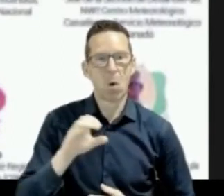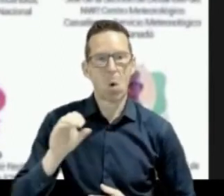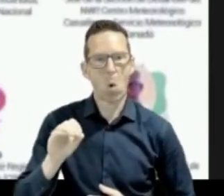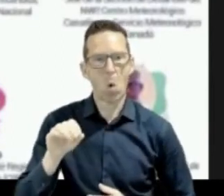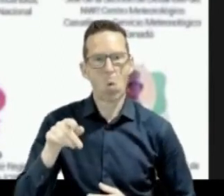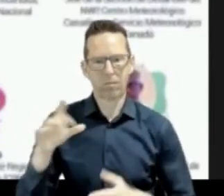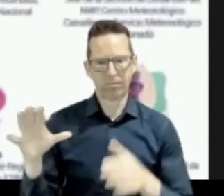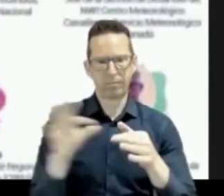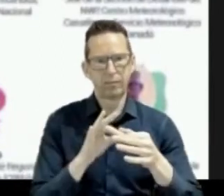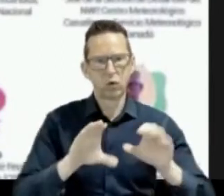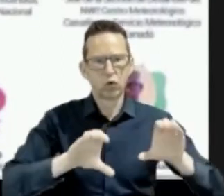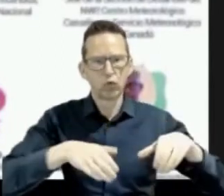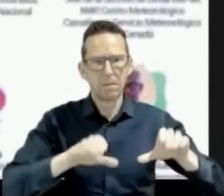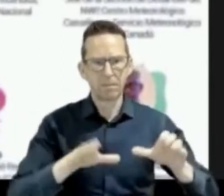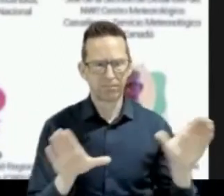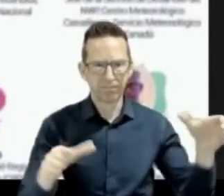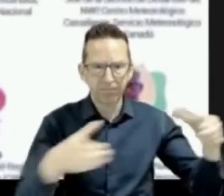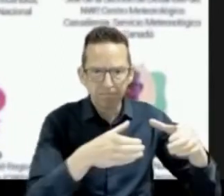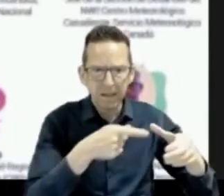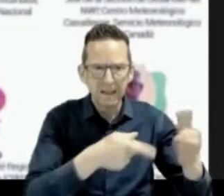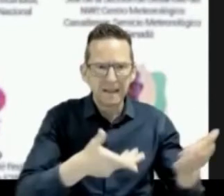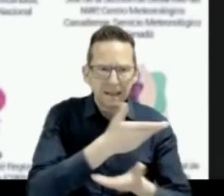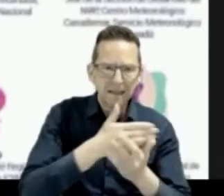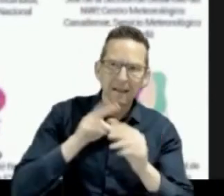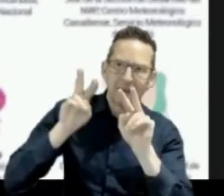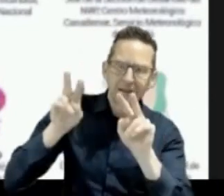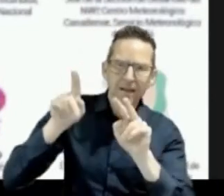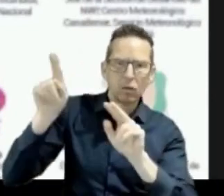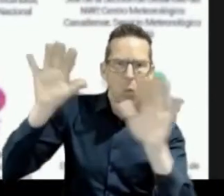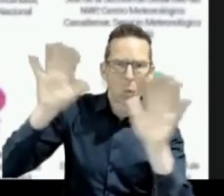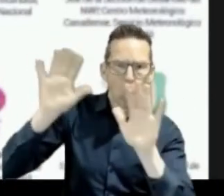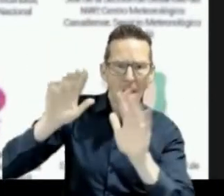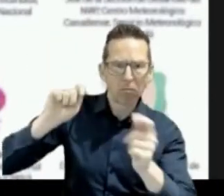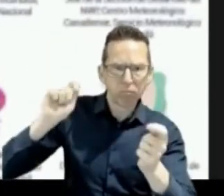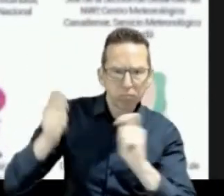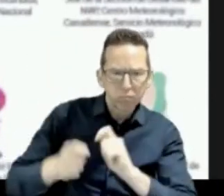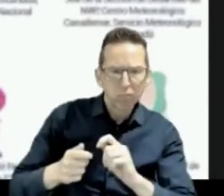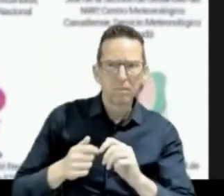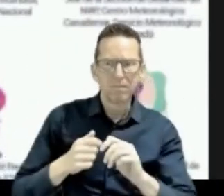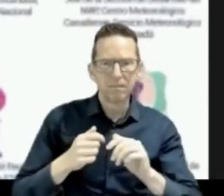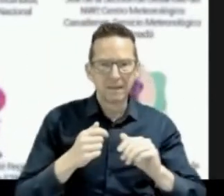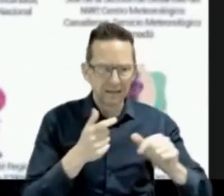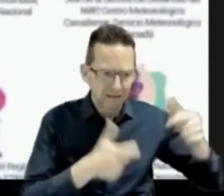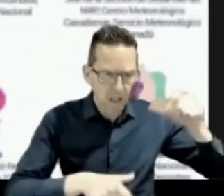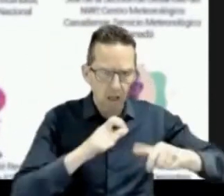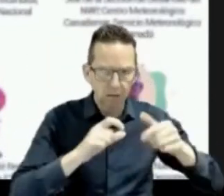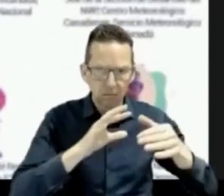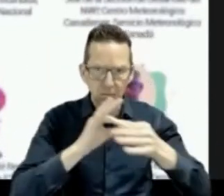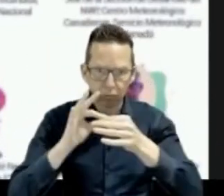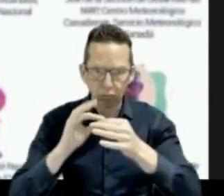coordinates joint activities in weather, climate, weather-related sciences in 16 English-speaking Caribbean states.